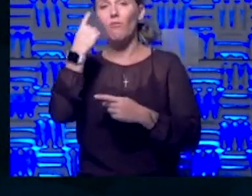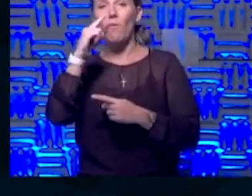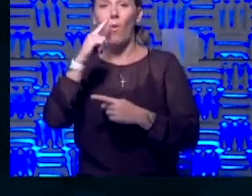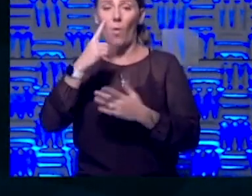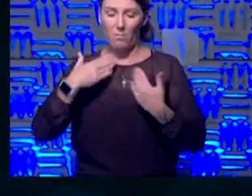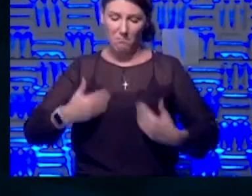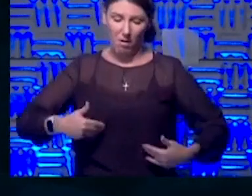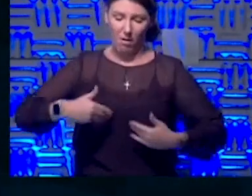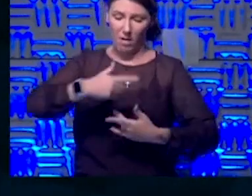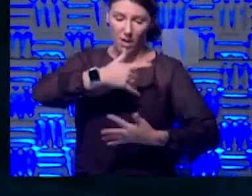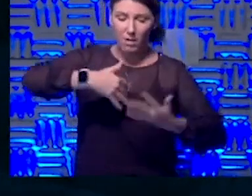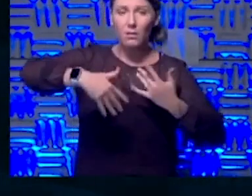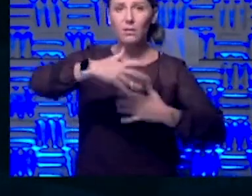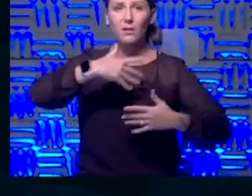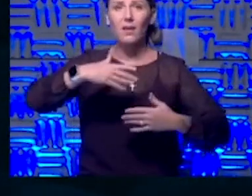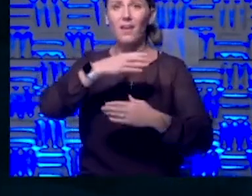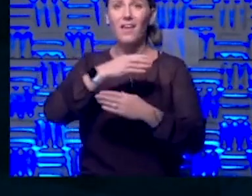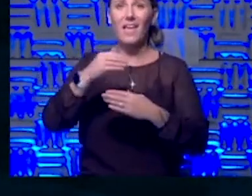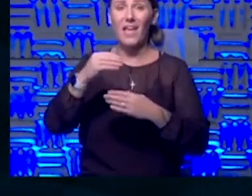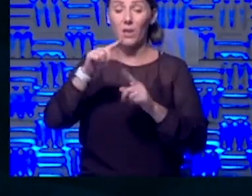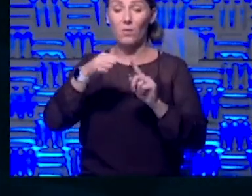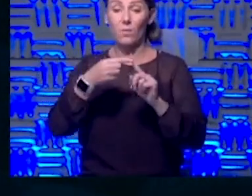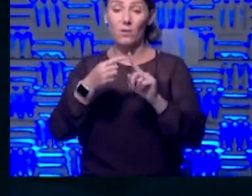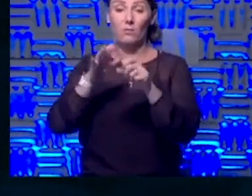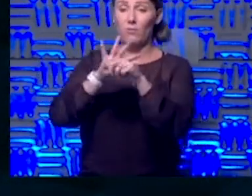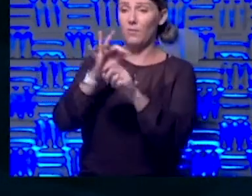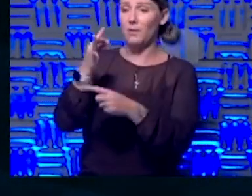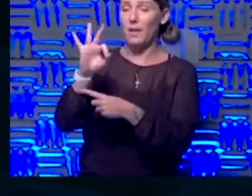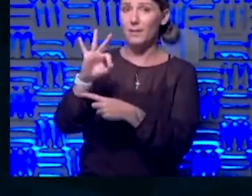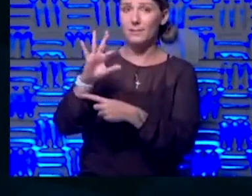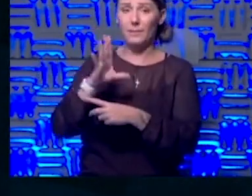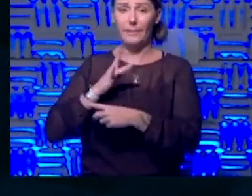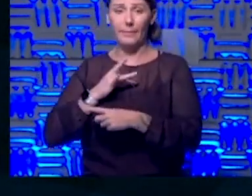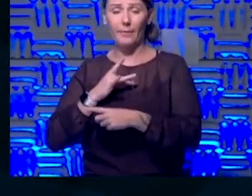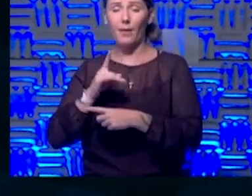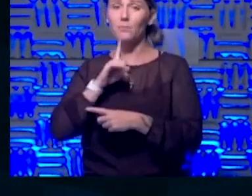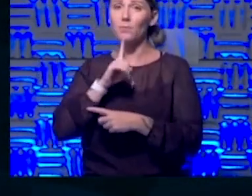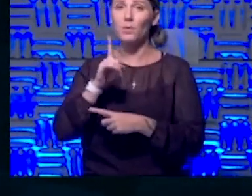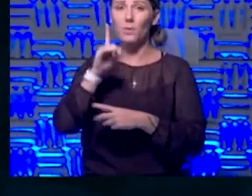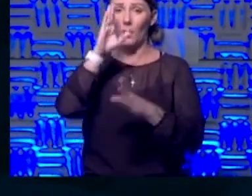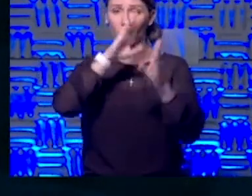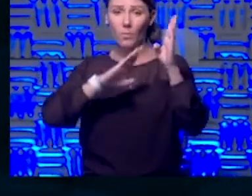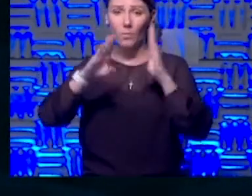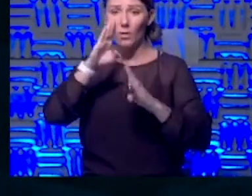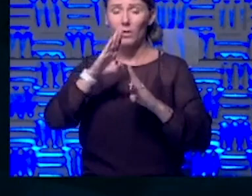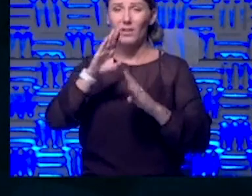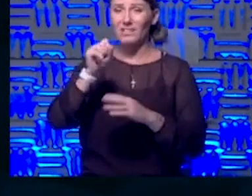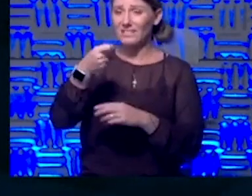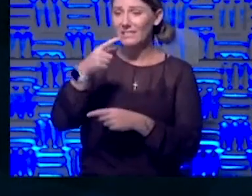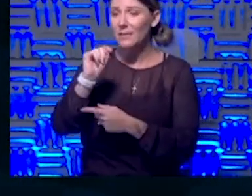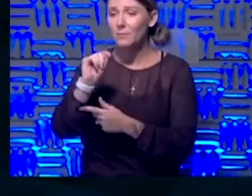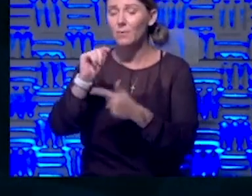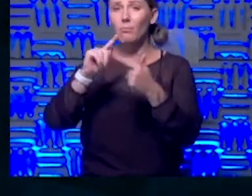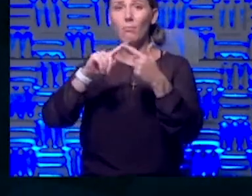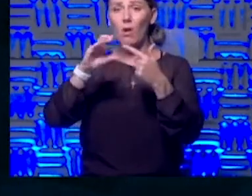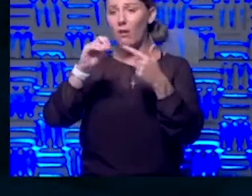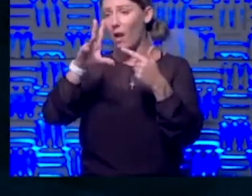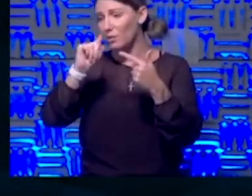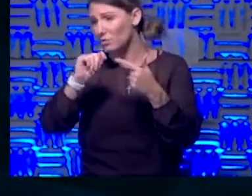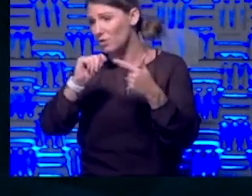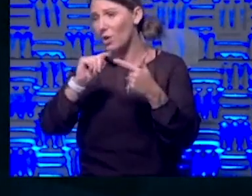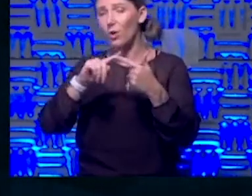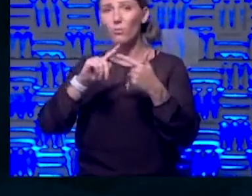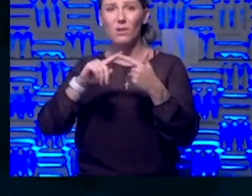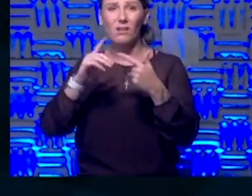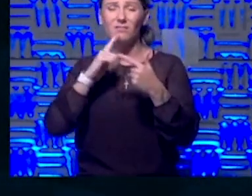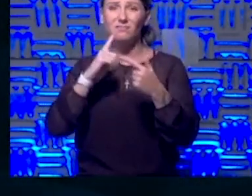lesser health outcomes when you get coronavirus. I'm really worried that we're going to get to September, October, and we'll still have